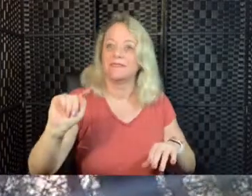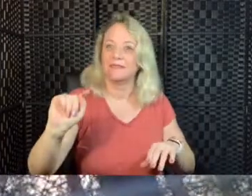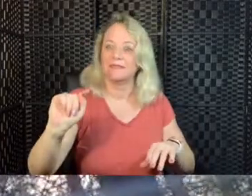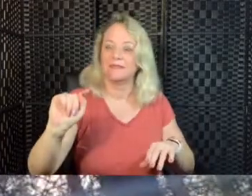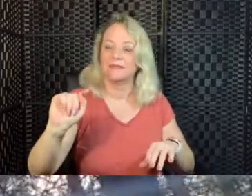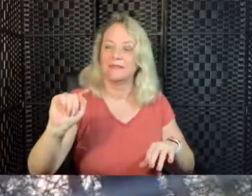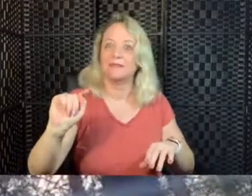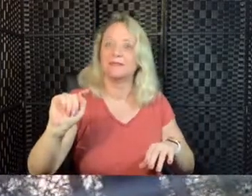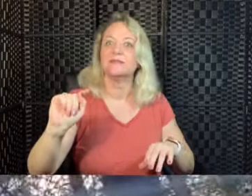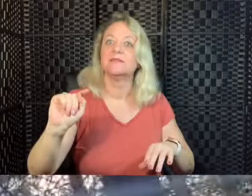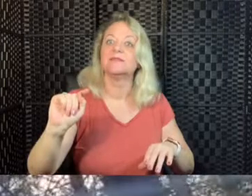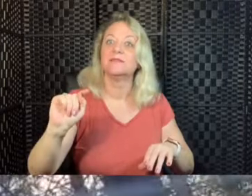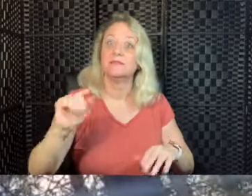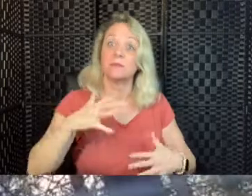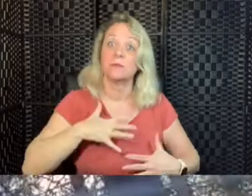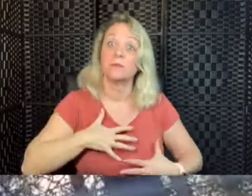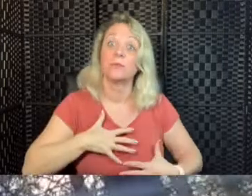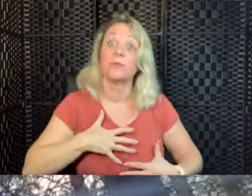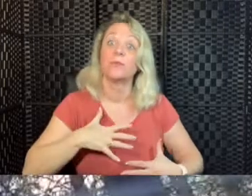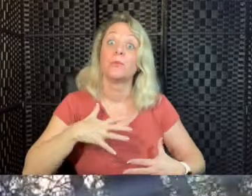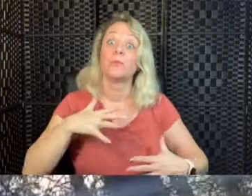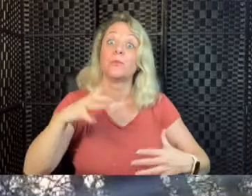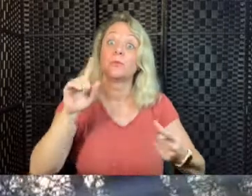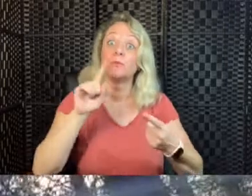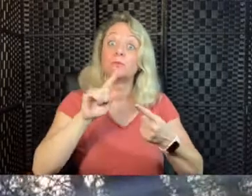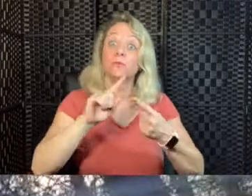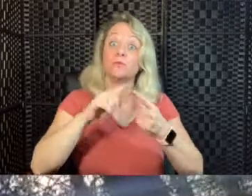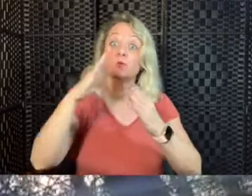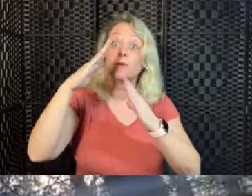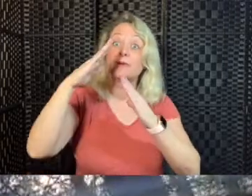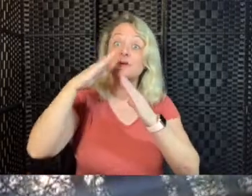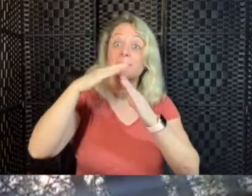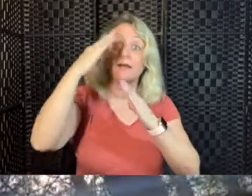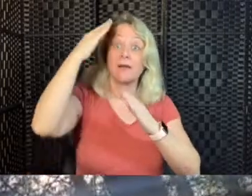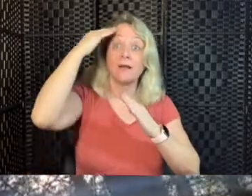Breath out and down to the soles of the feet.